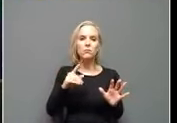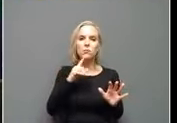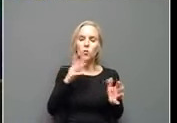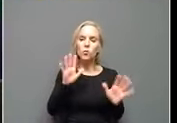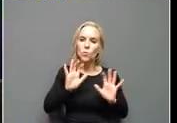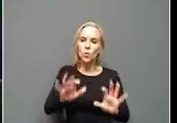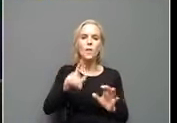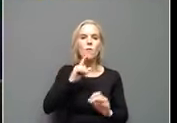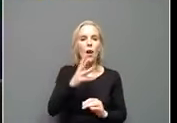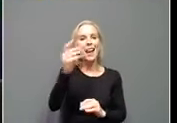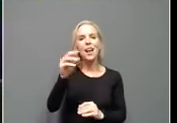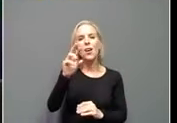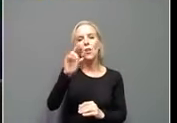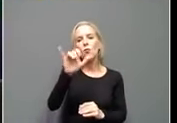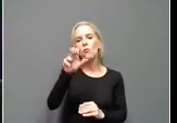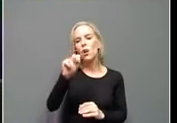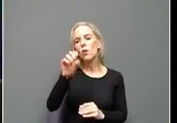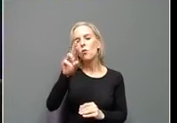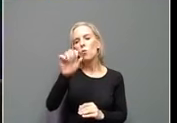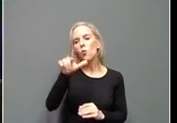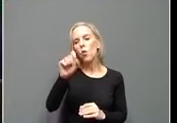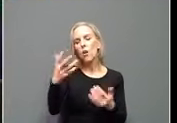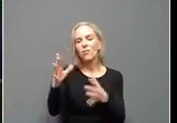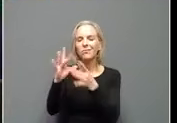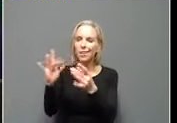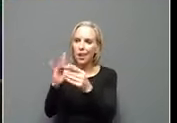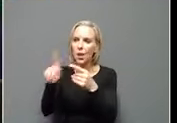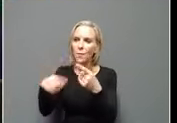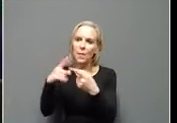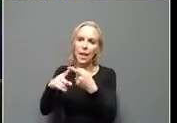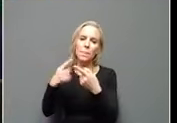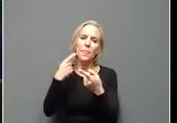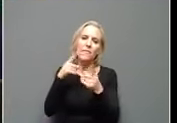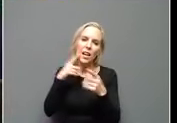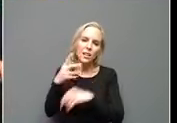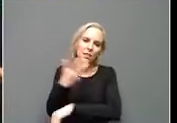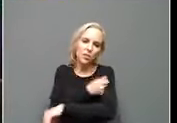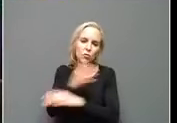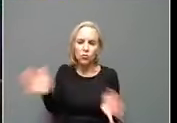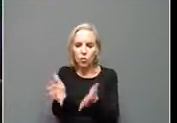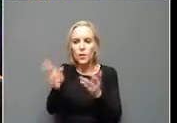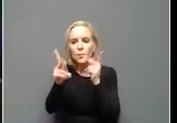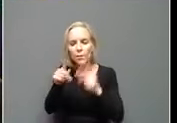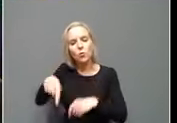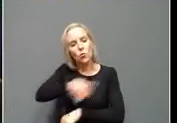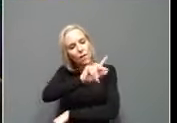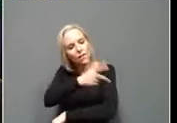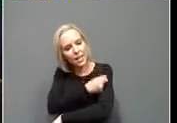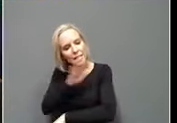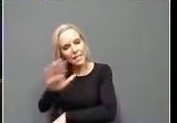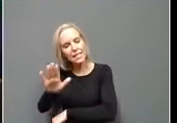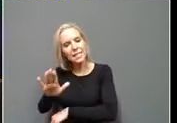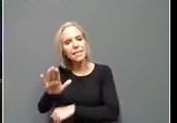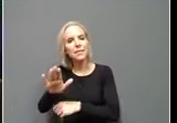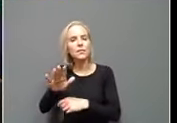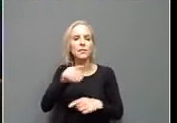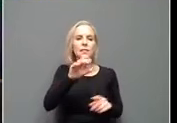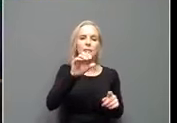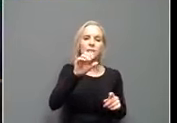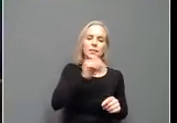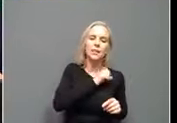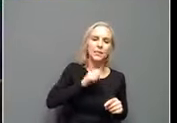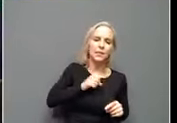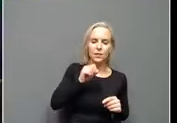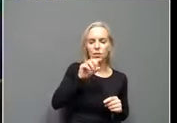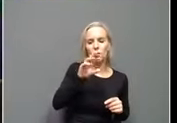Ryan Quarles has talked about, uh, the effectiveness of the vaccine encouraging people to get vaccines at his stops. Senator Rand Paul has talked